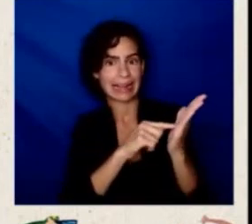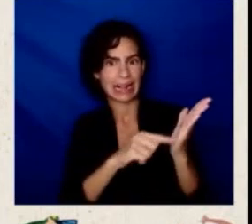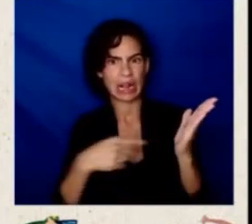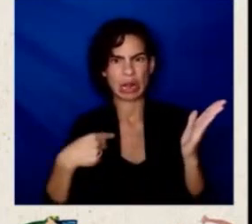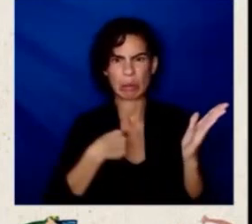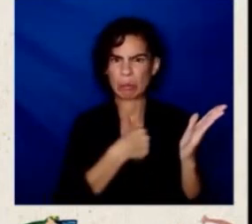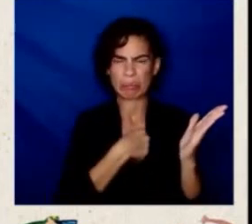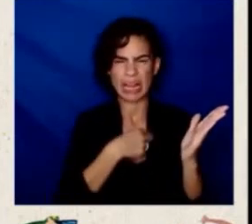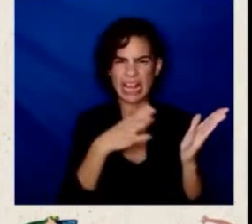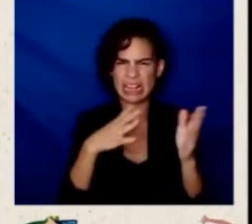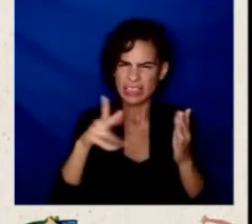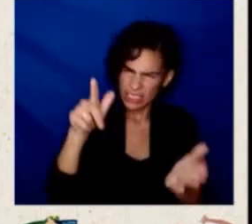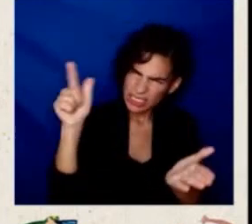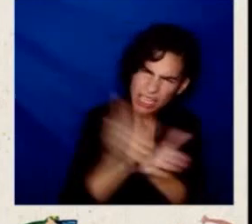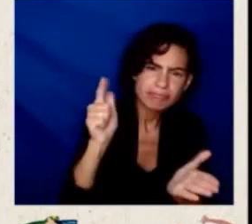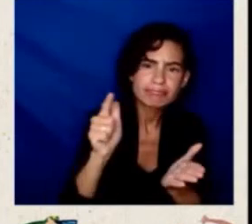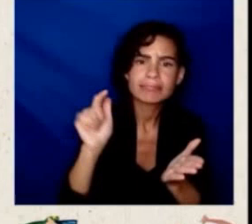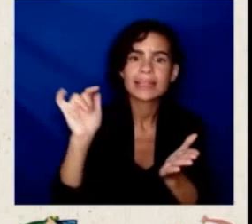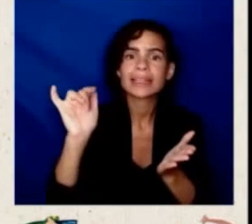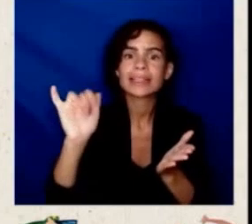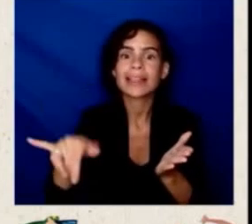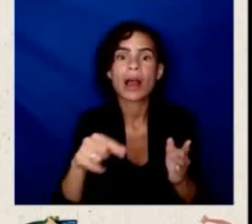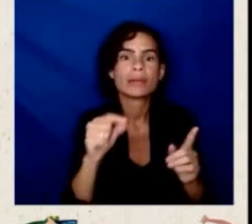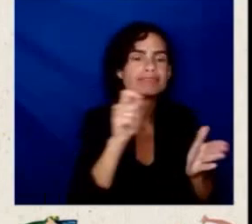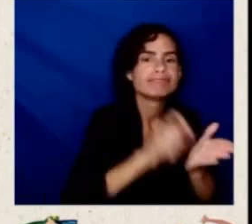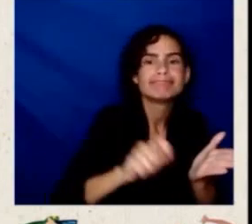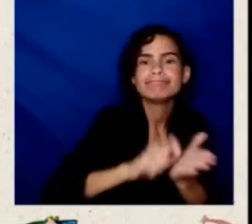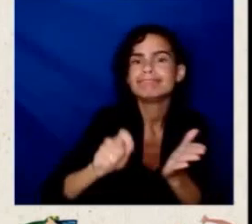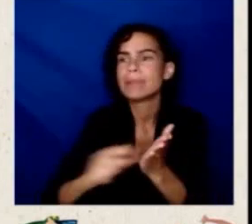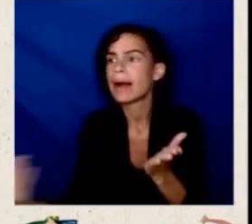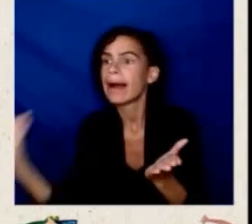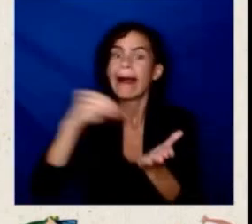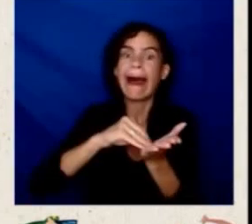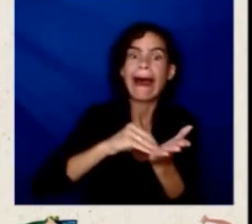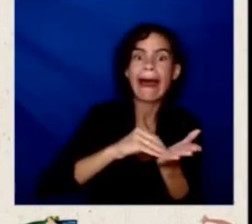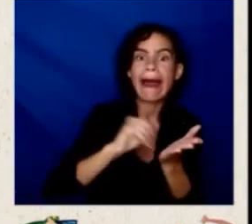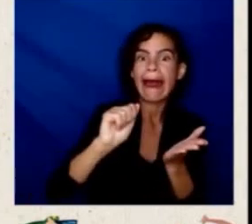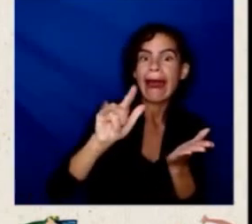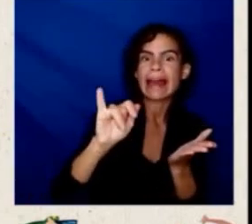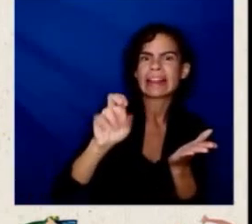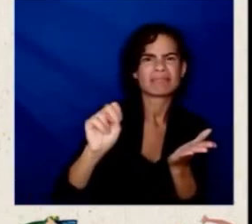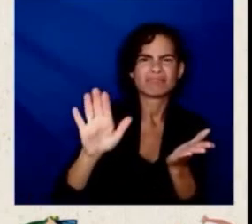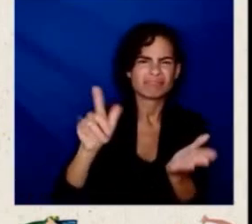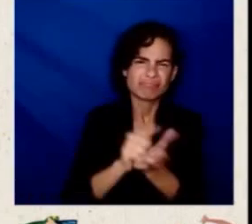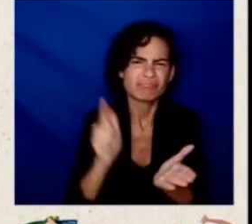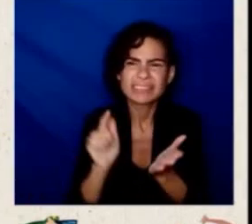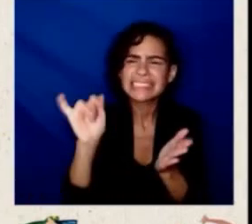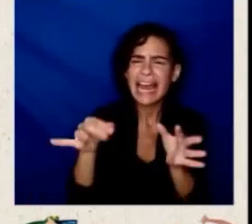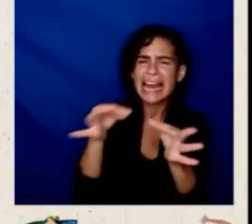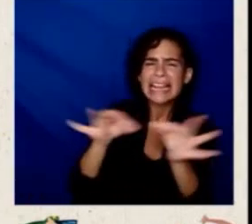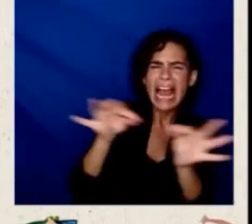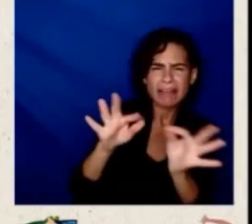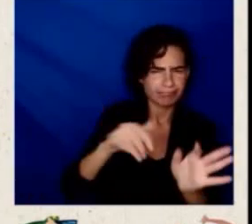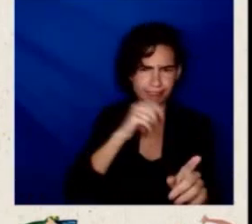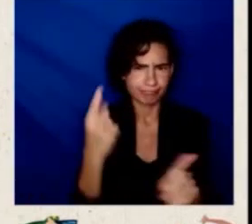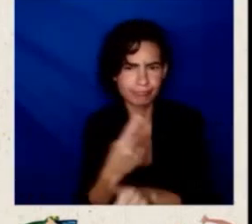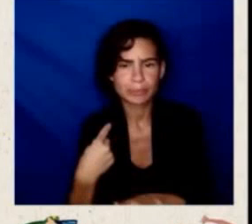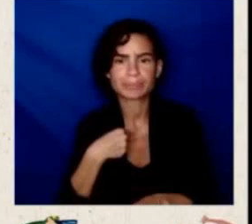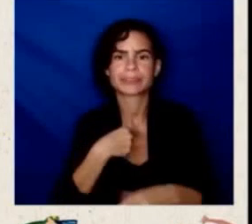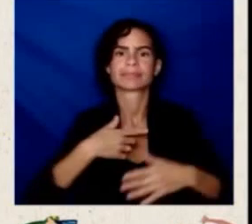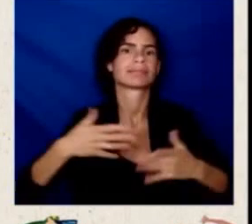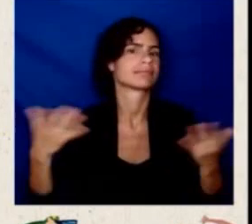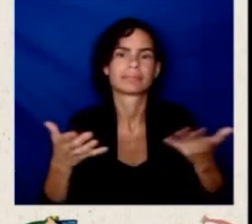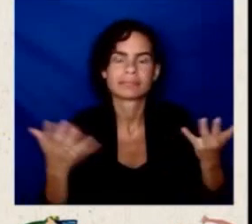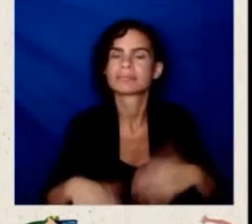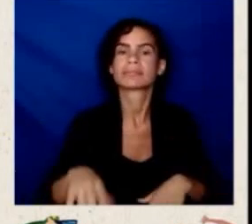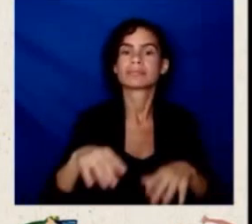written or verbal that the language that we use is non-citizen. Because it communicates something